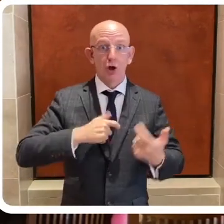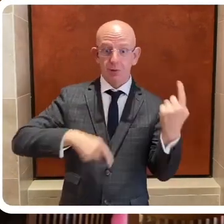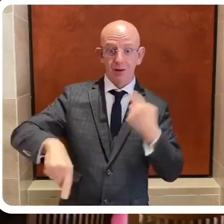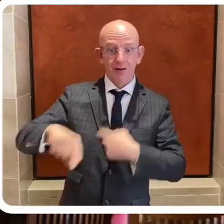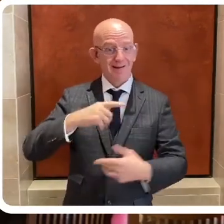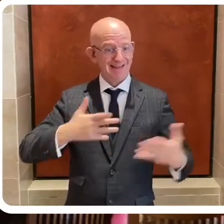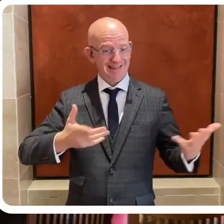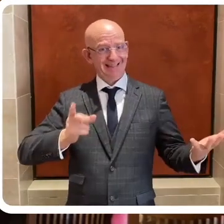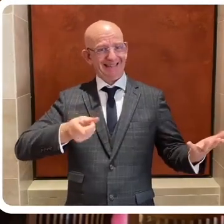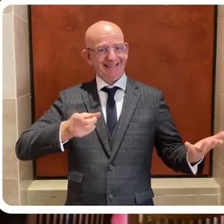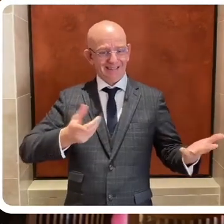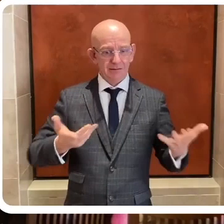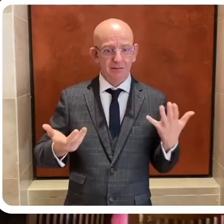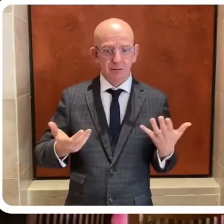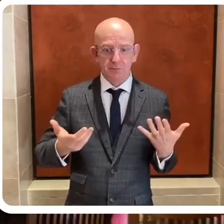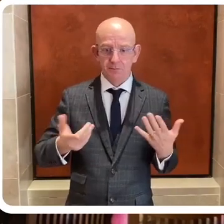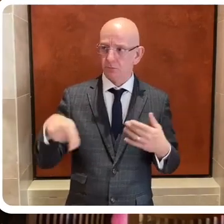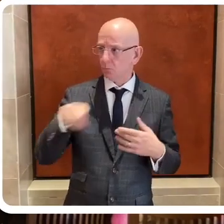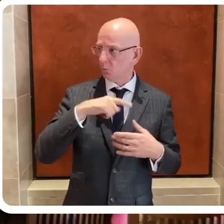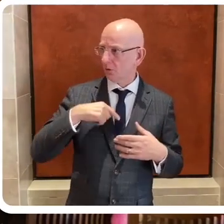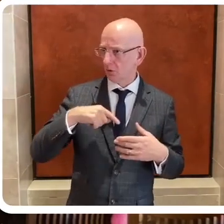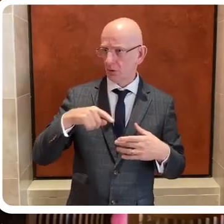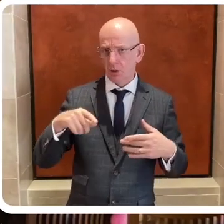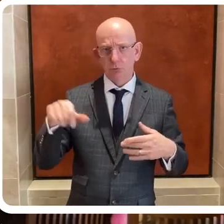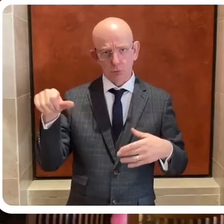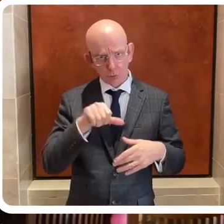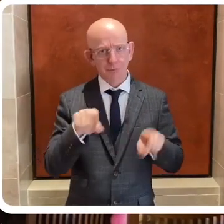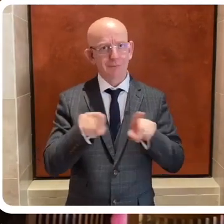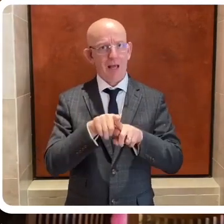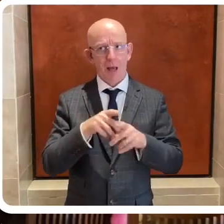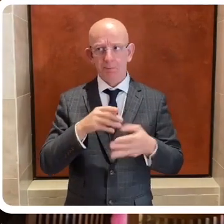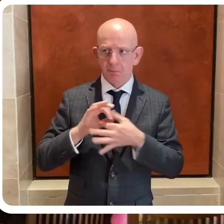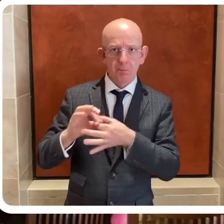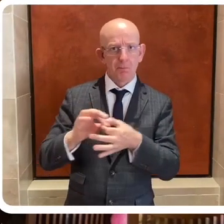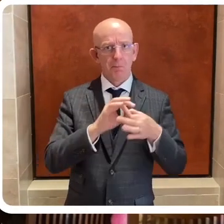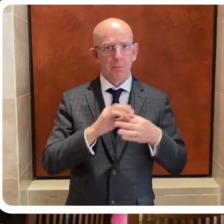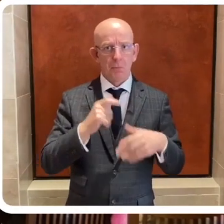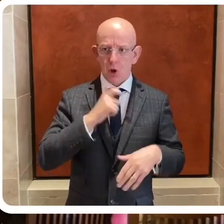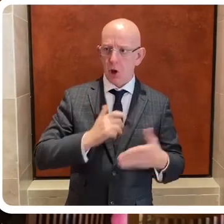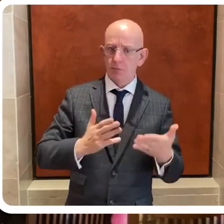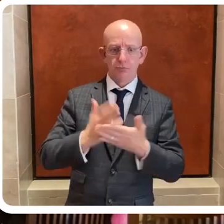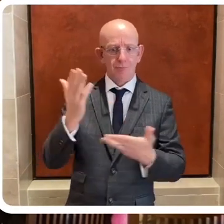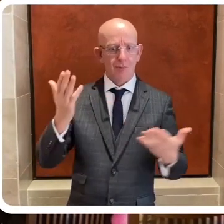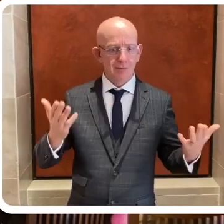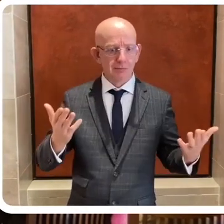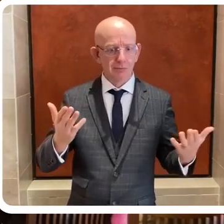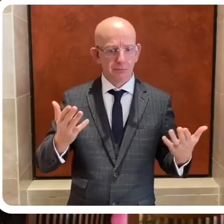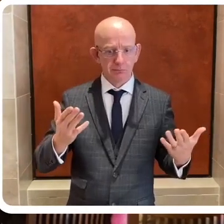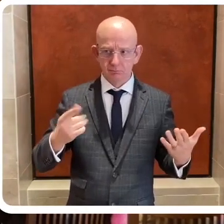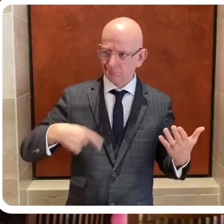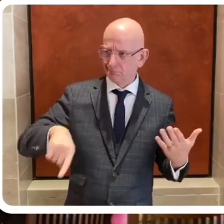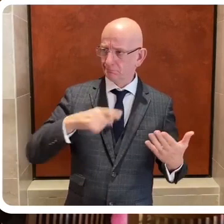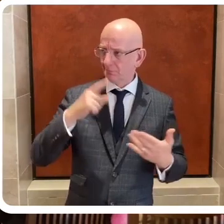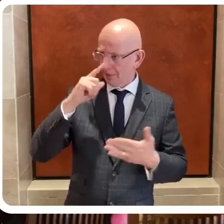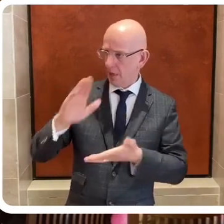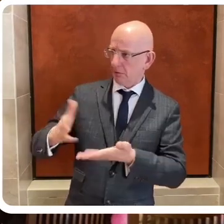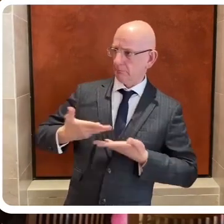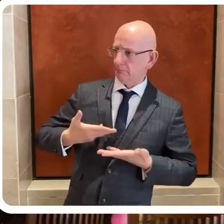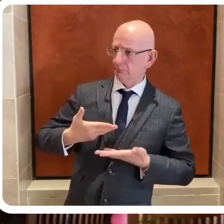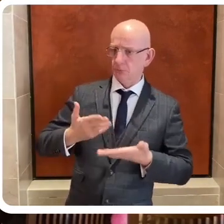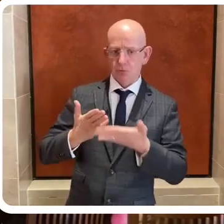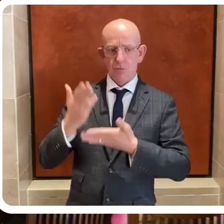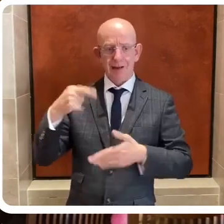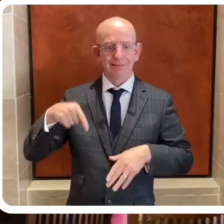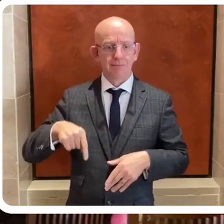and therefore when it comes to rights, no one should have more and no one should have less. No religion unites the world,